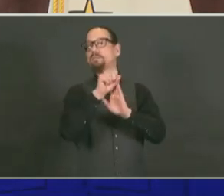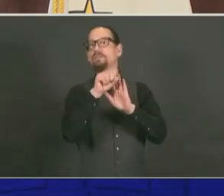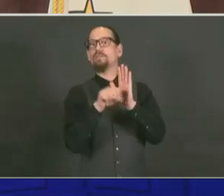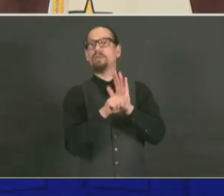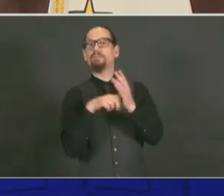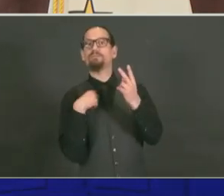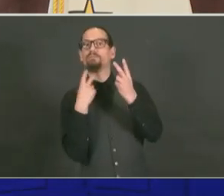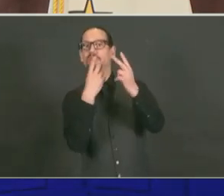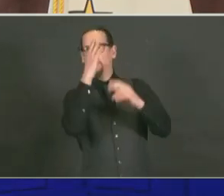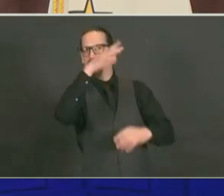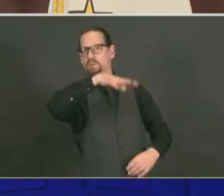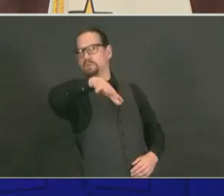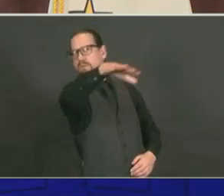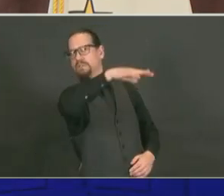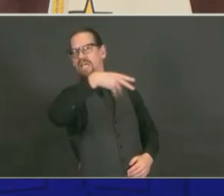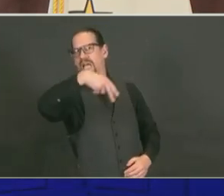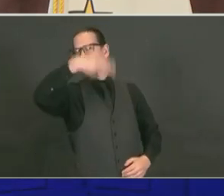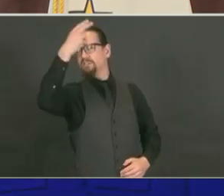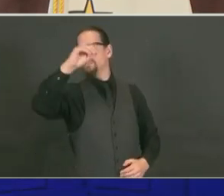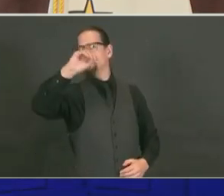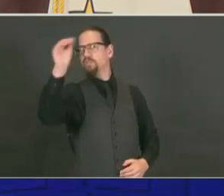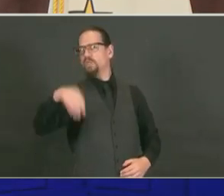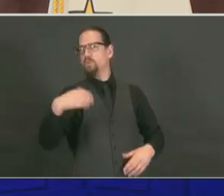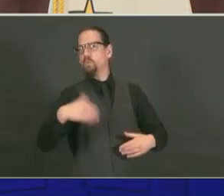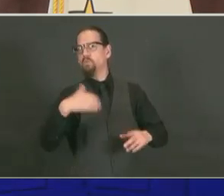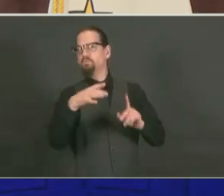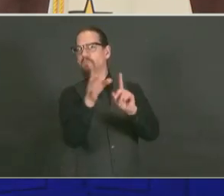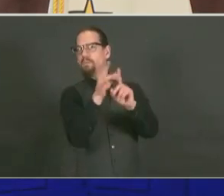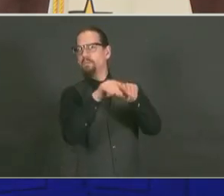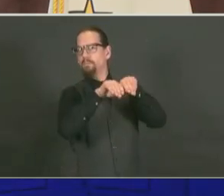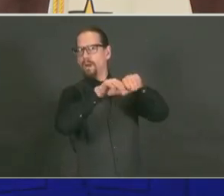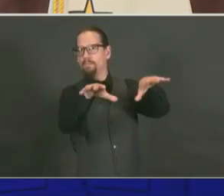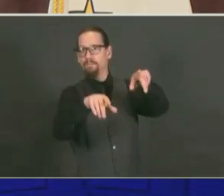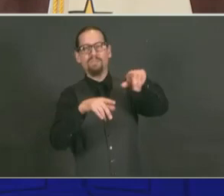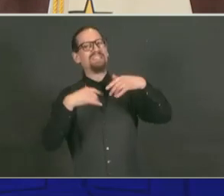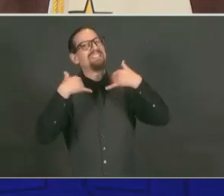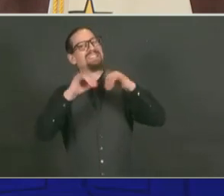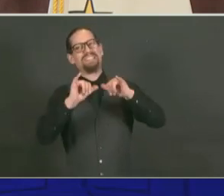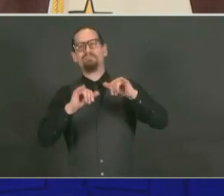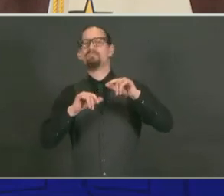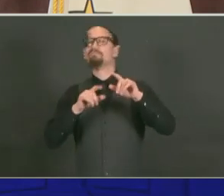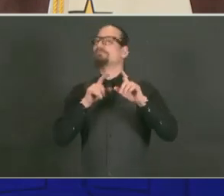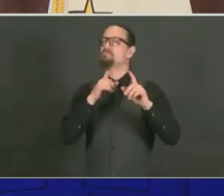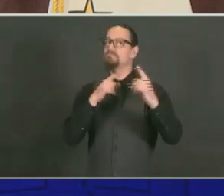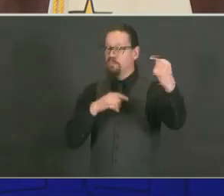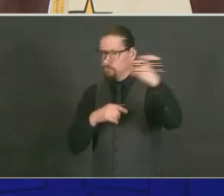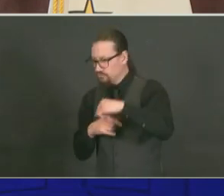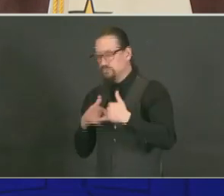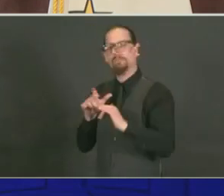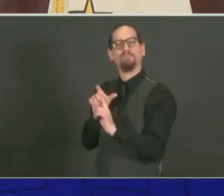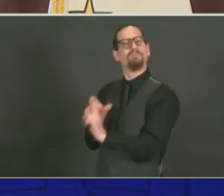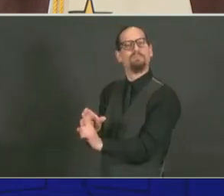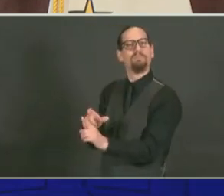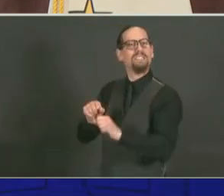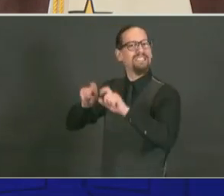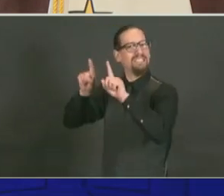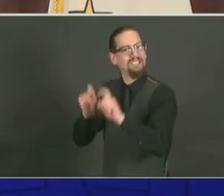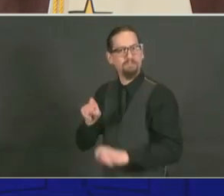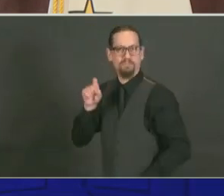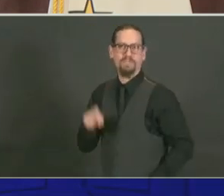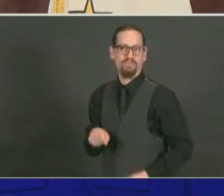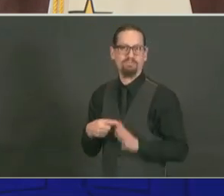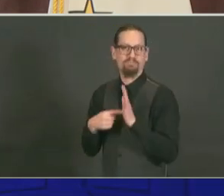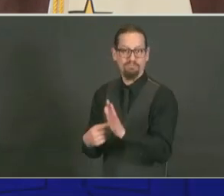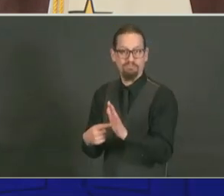If you have symptoms of COVID-19, you should isolate at home, call your health care provider, and